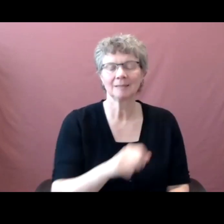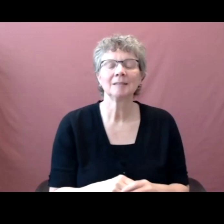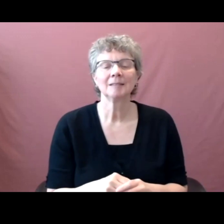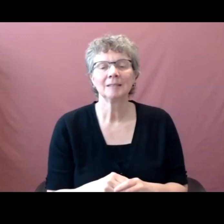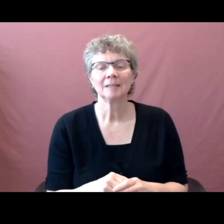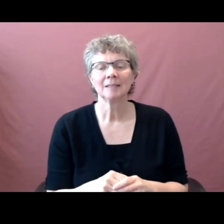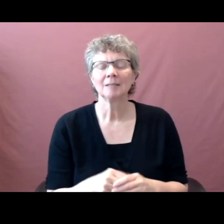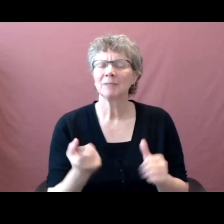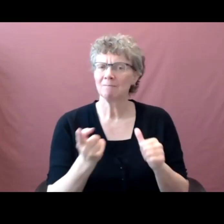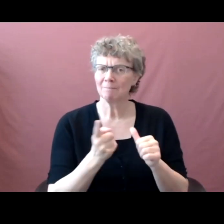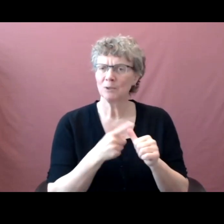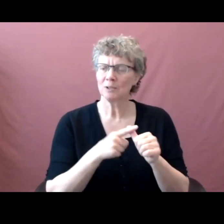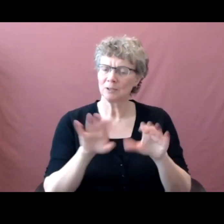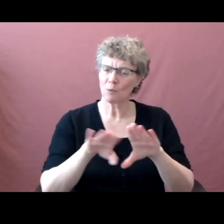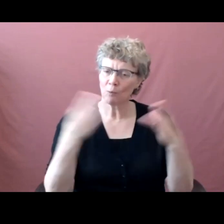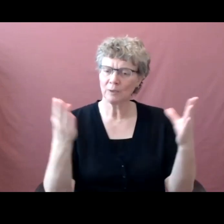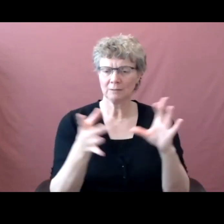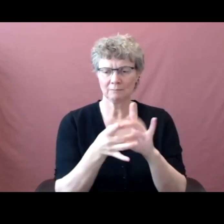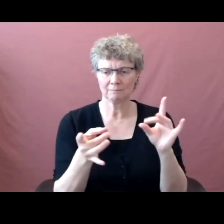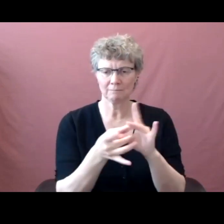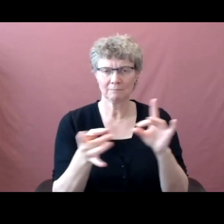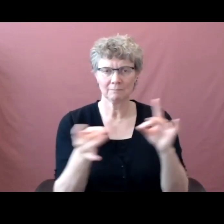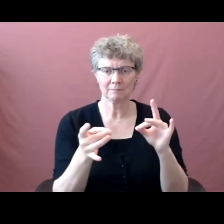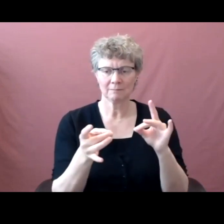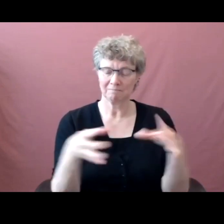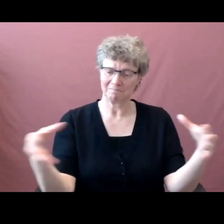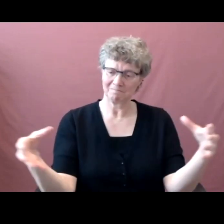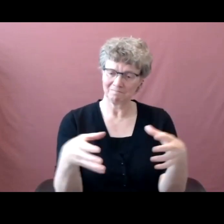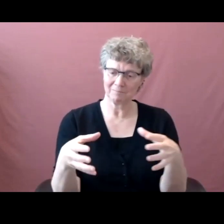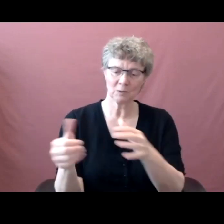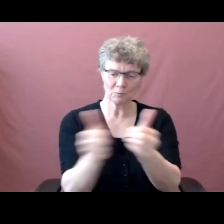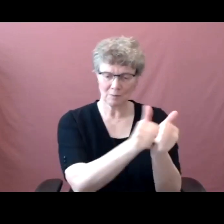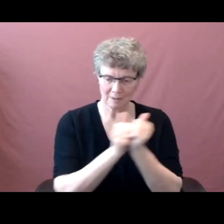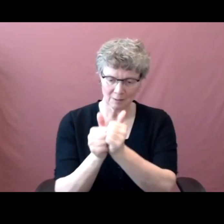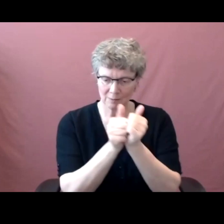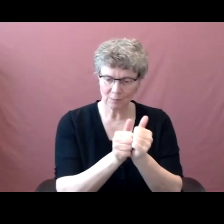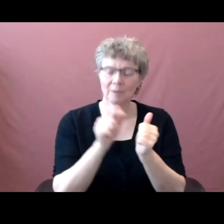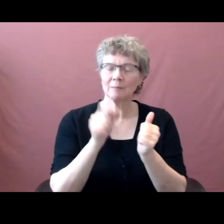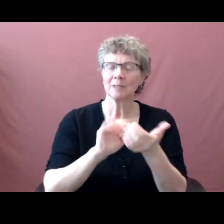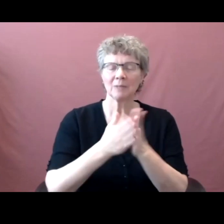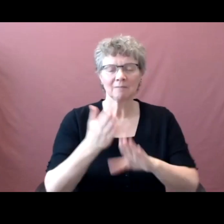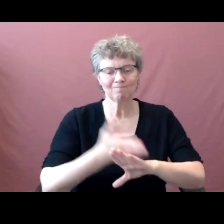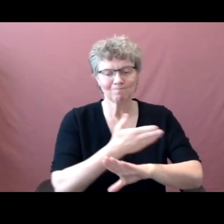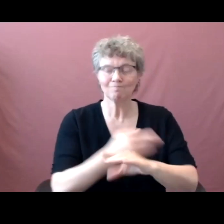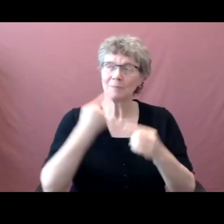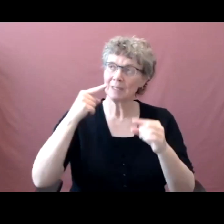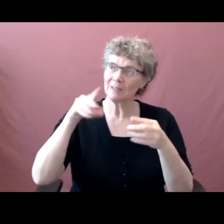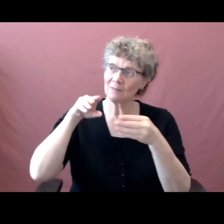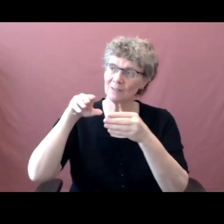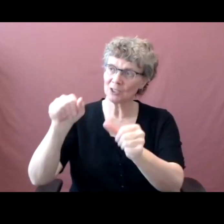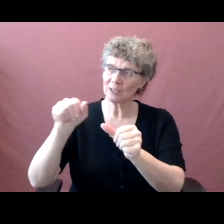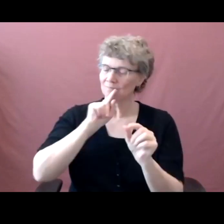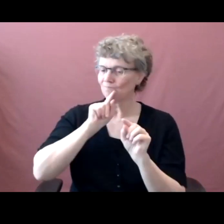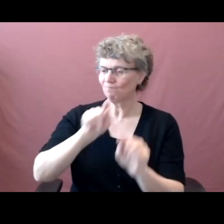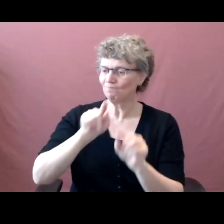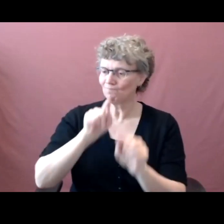you know, collectively, we must become more efficient and responsive to the changing needs of our institution, while